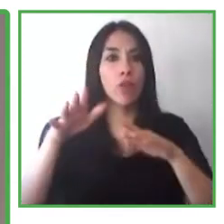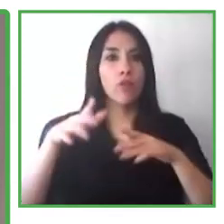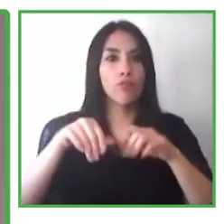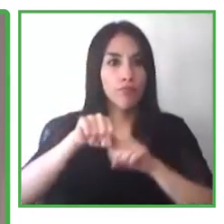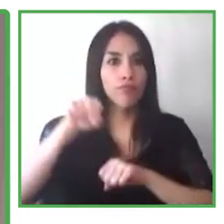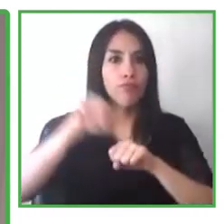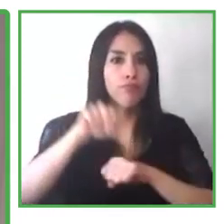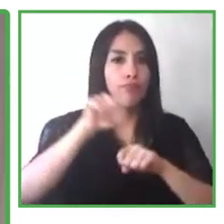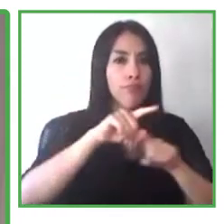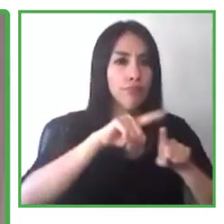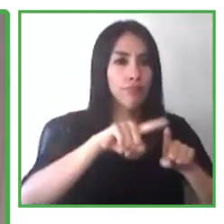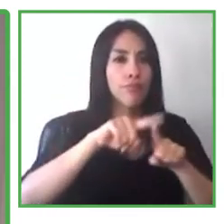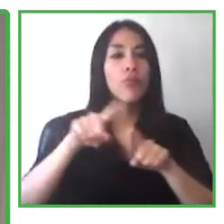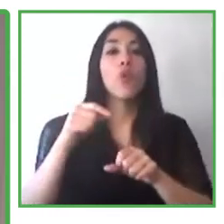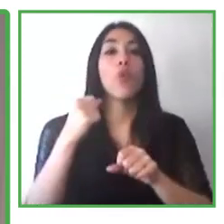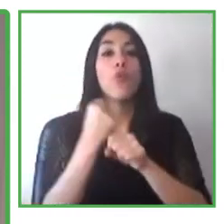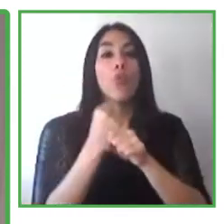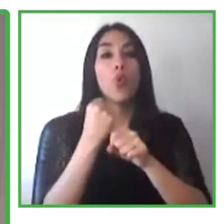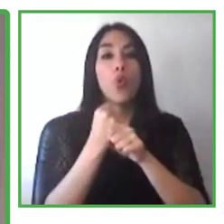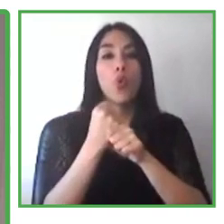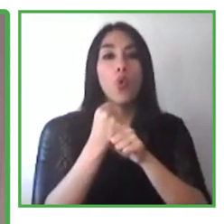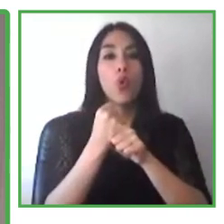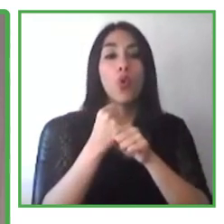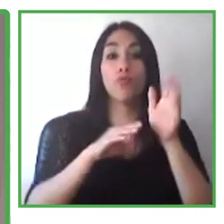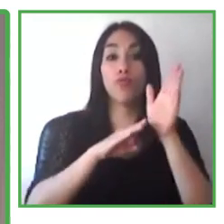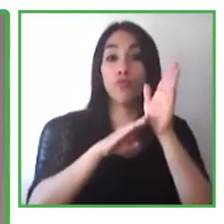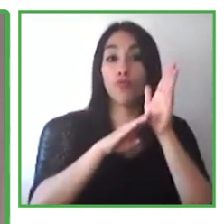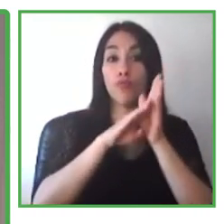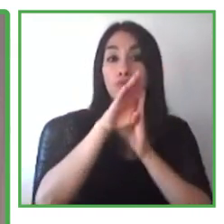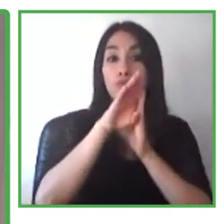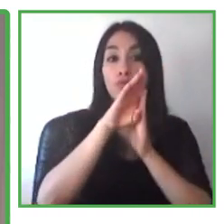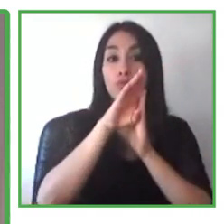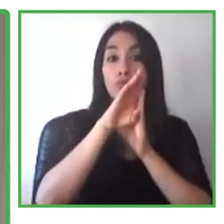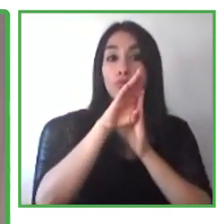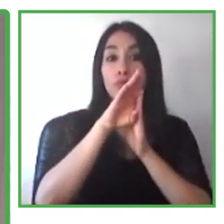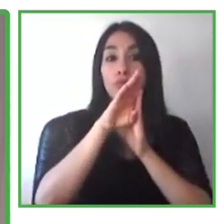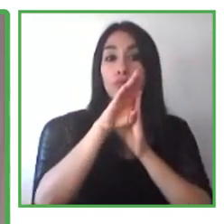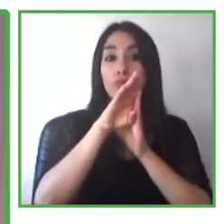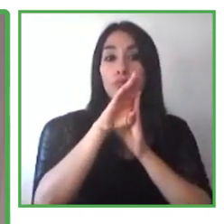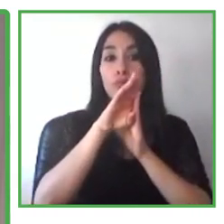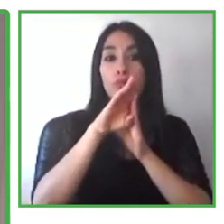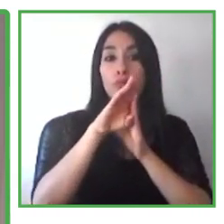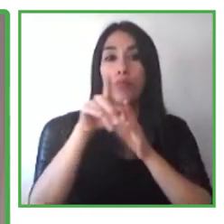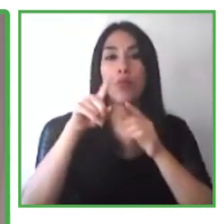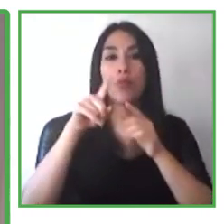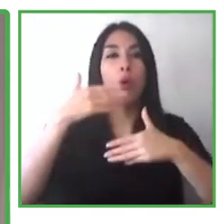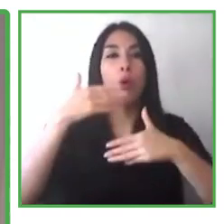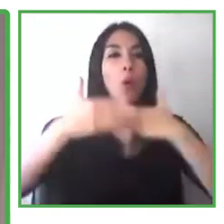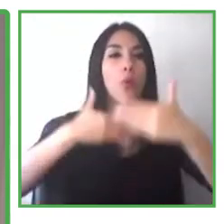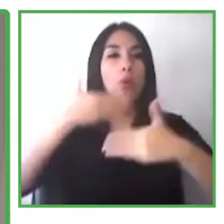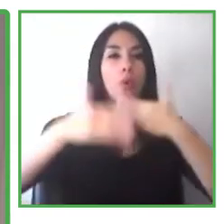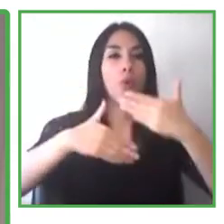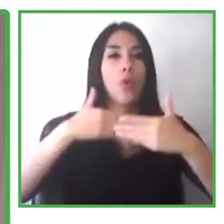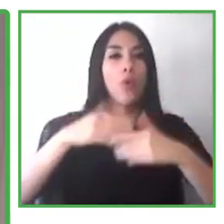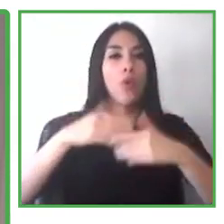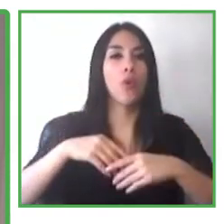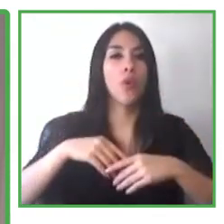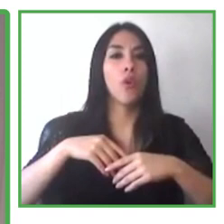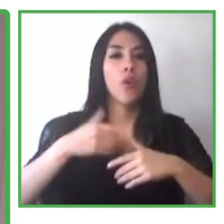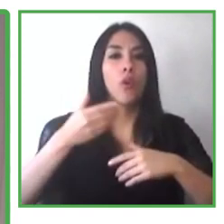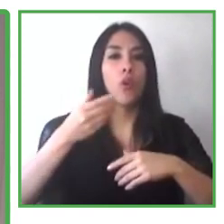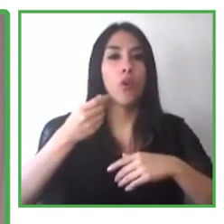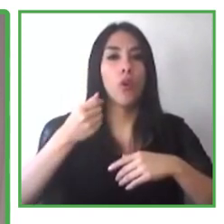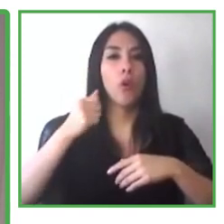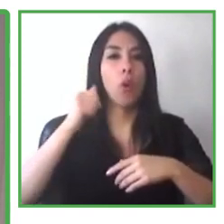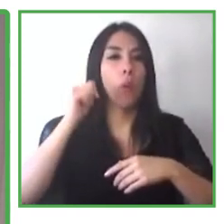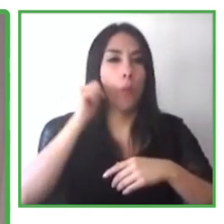hiring youth, women, people with disabilities, not only across Latin America and the Americas, but in